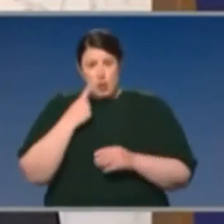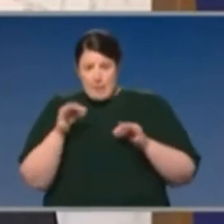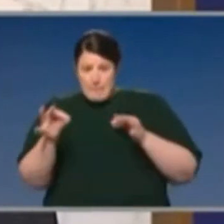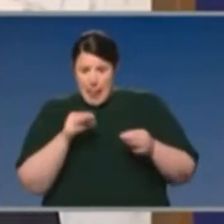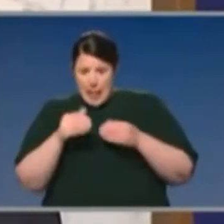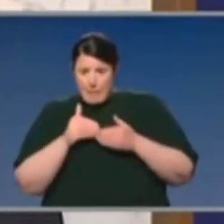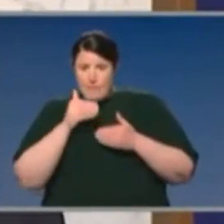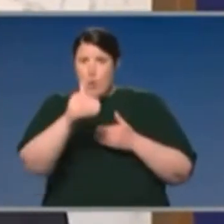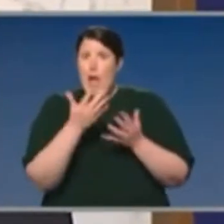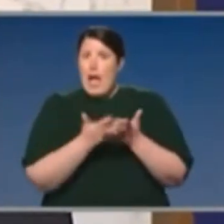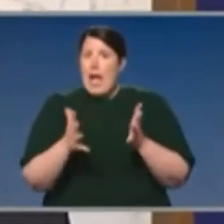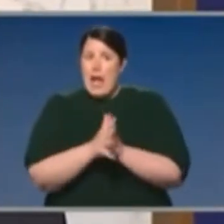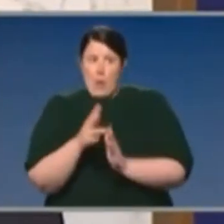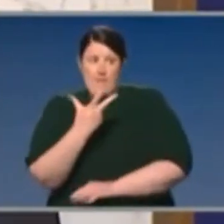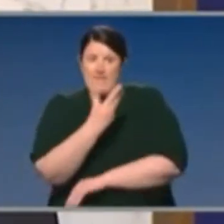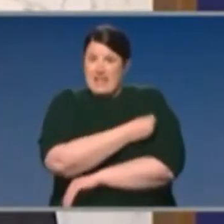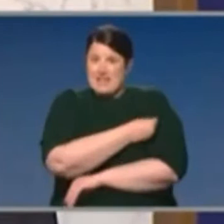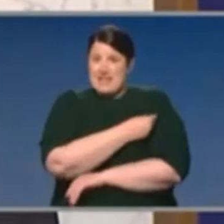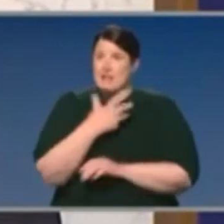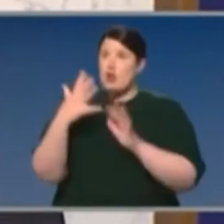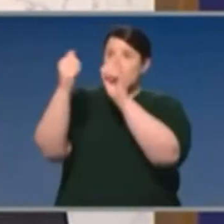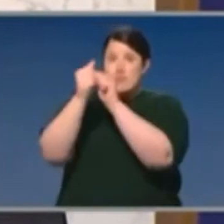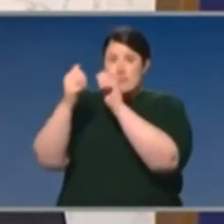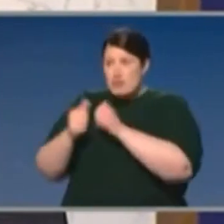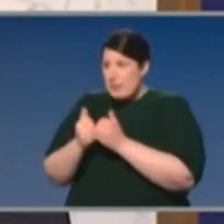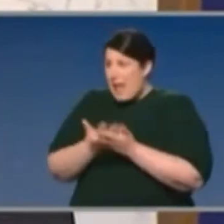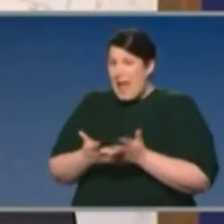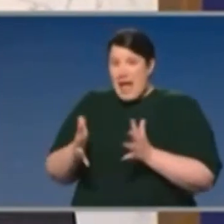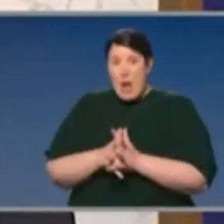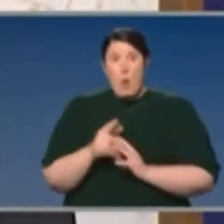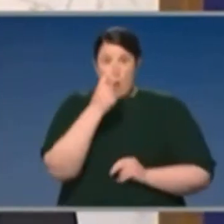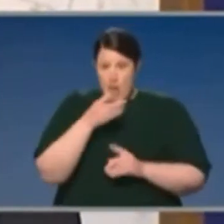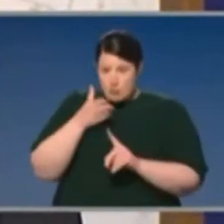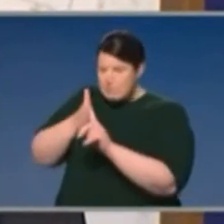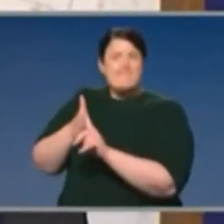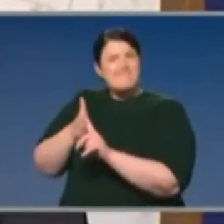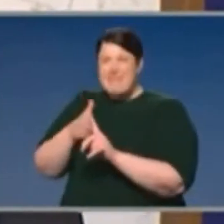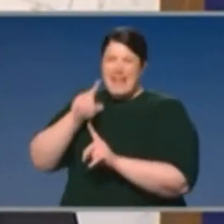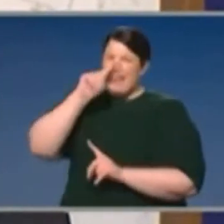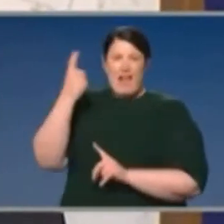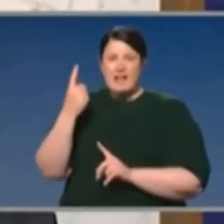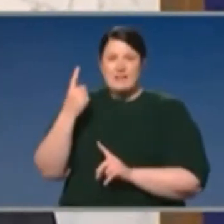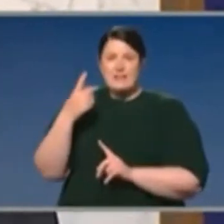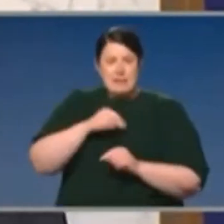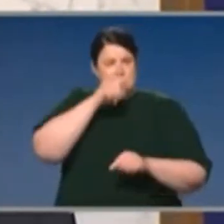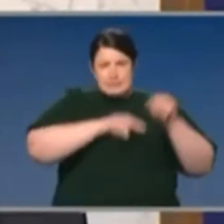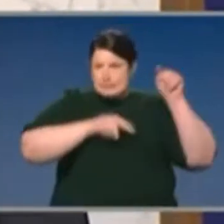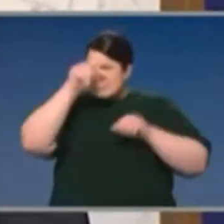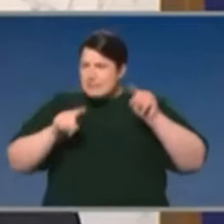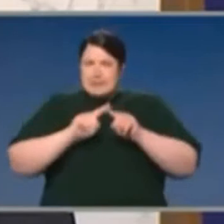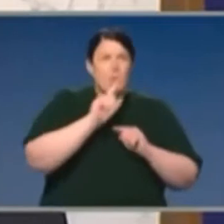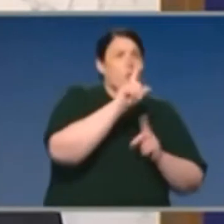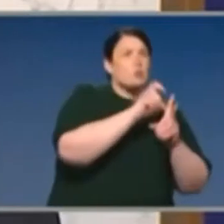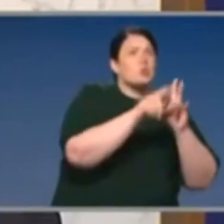vaccine strategy, which is a diversified strategy. We have to look at a range of potential